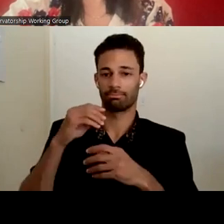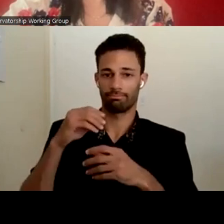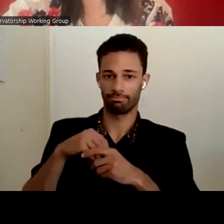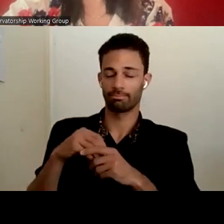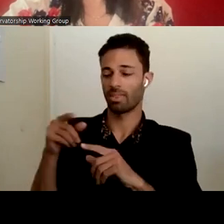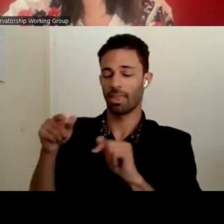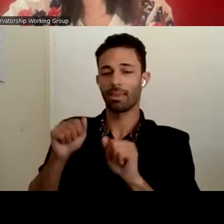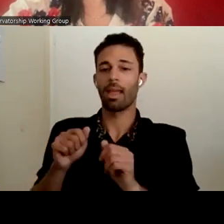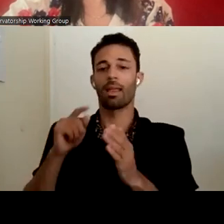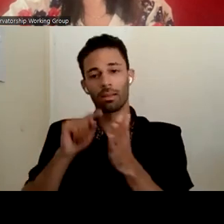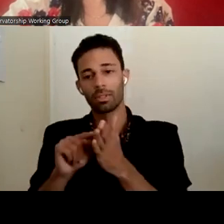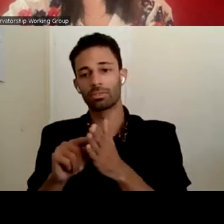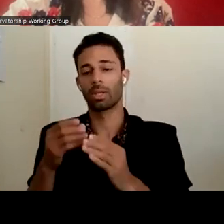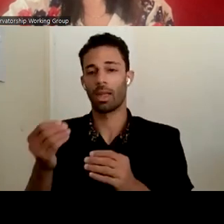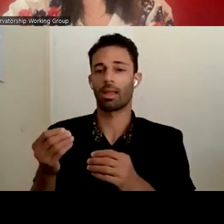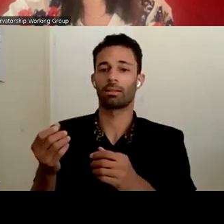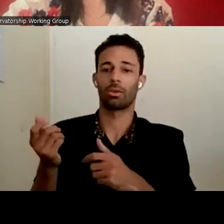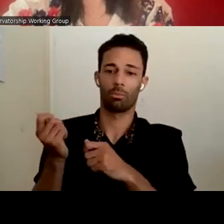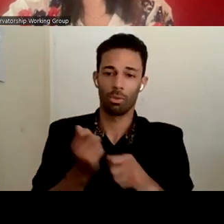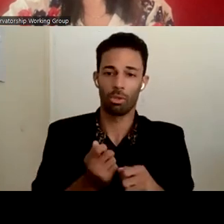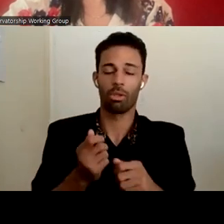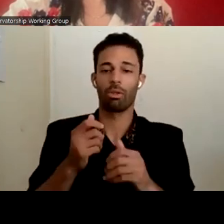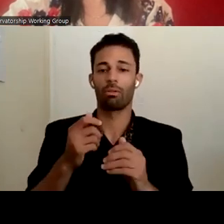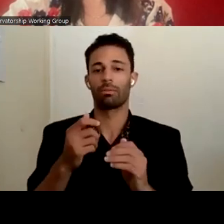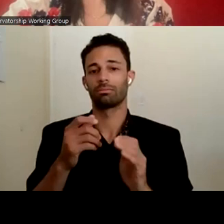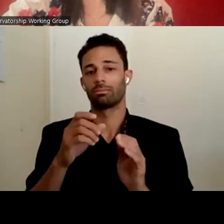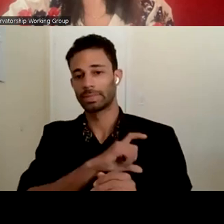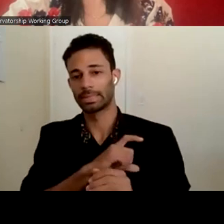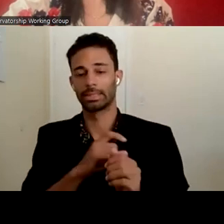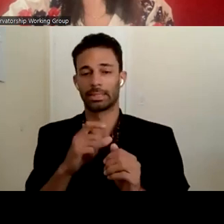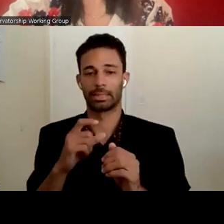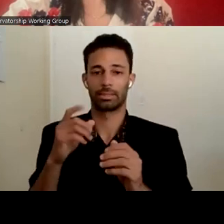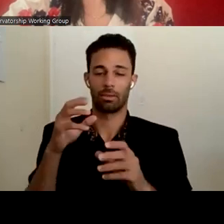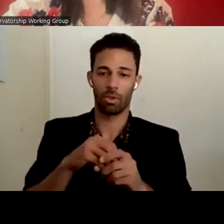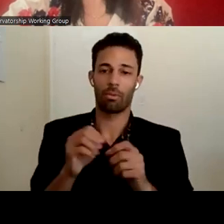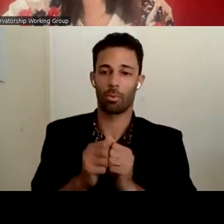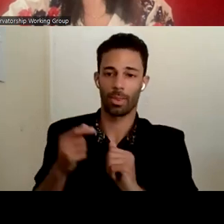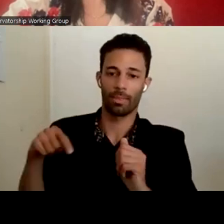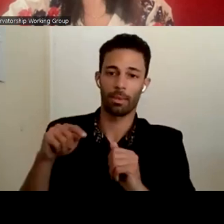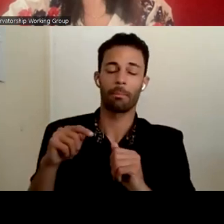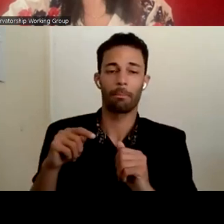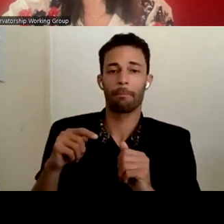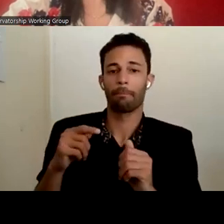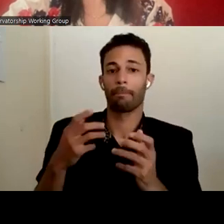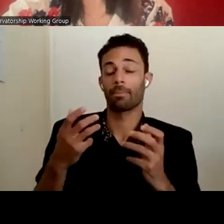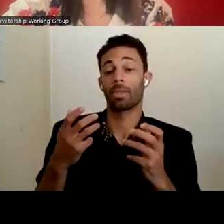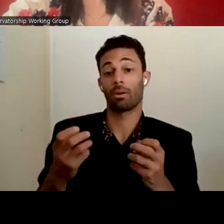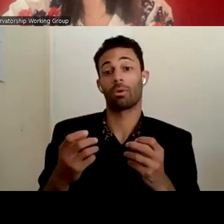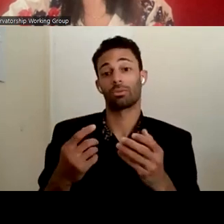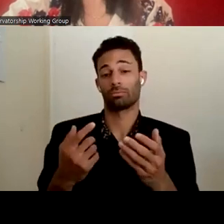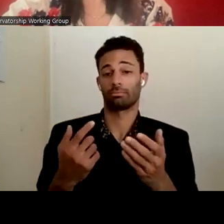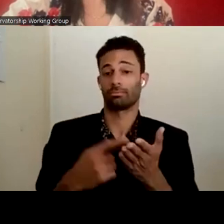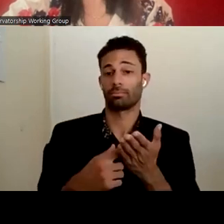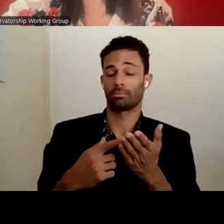and can bring in law enforcement with them. So just wanted to bring that up because this is also very, um, timely with,